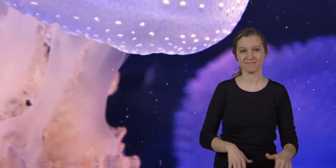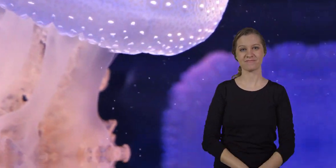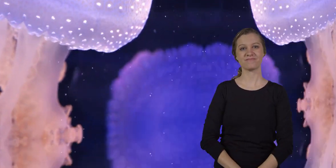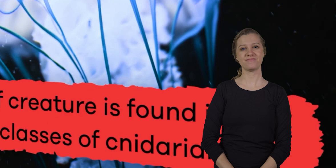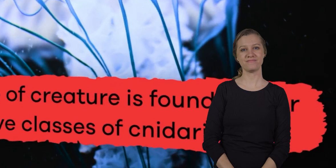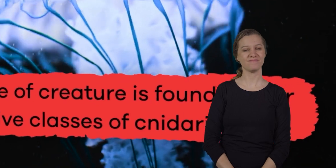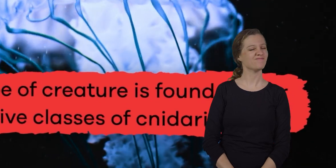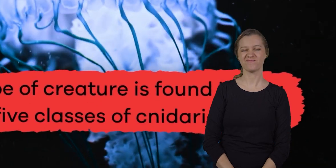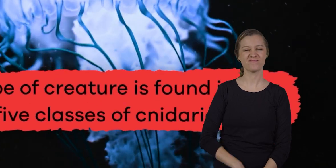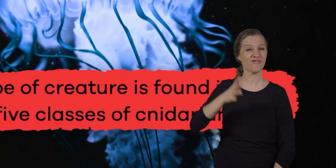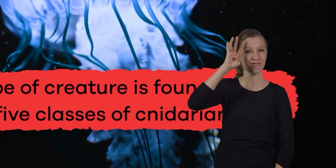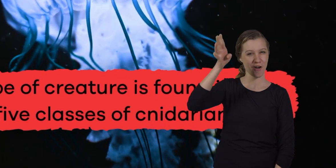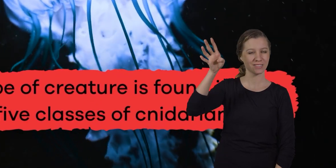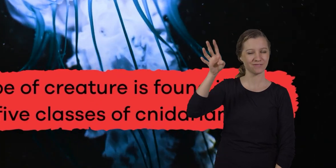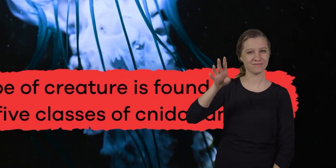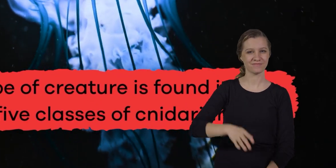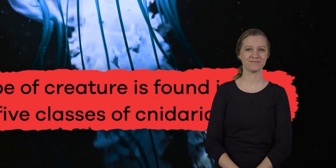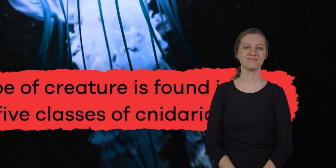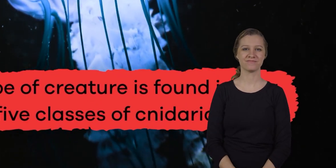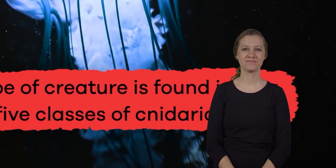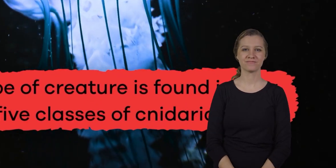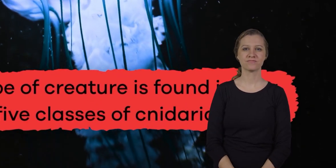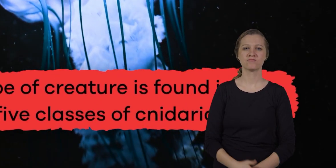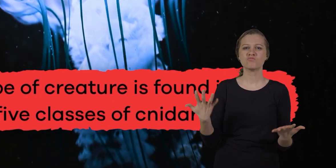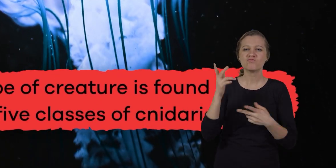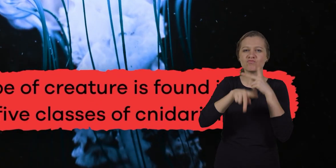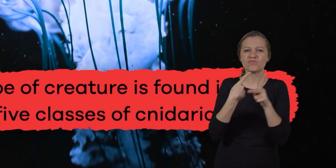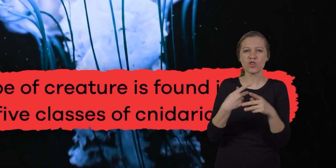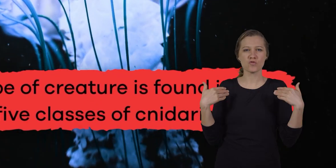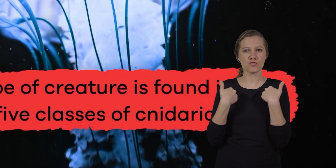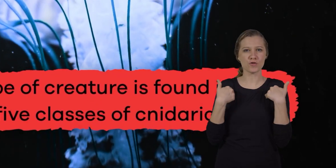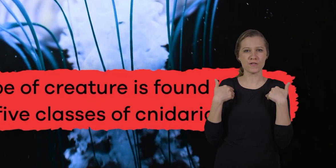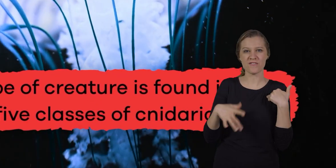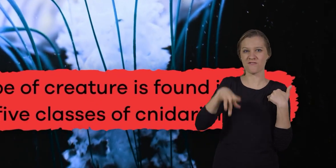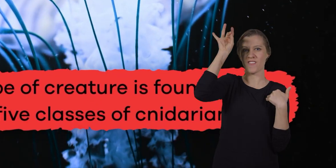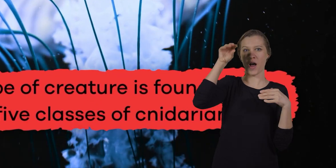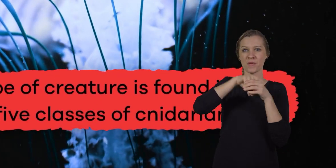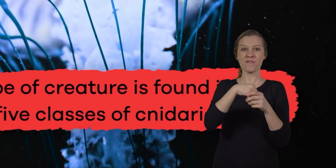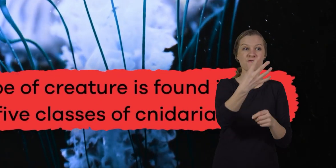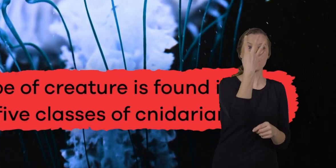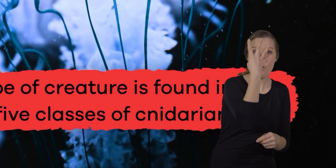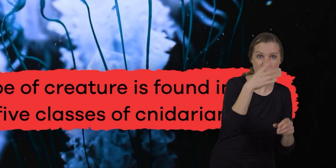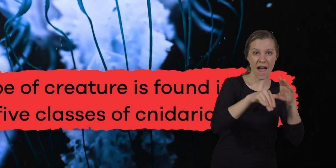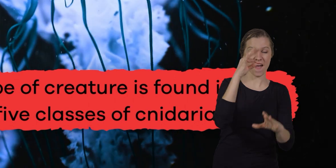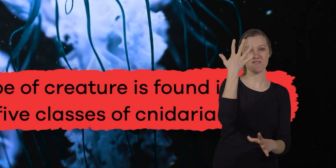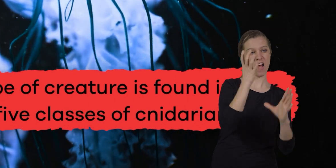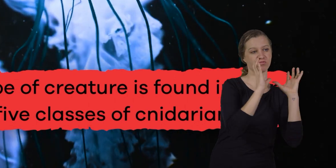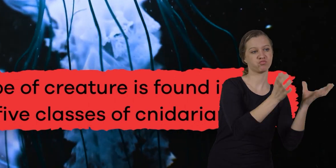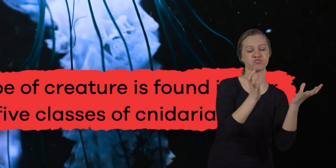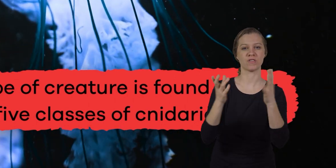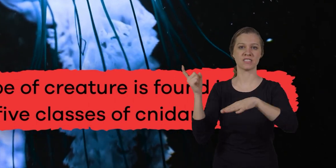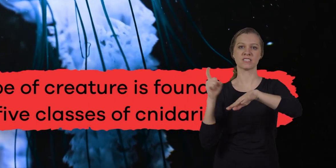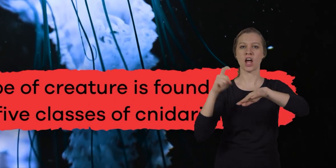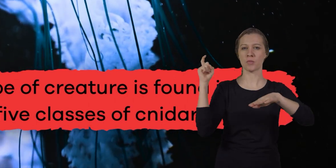false which type of creature is found in four of the five classes of cnidarians